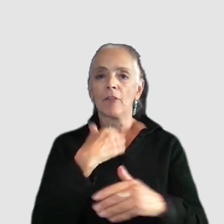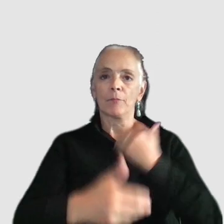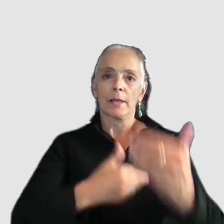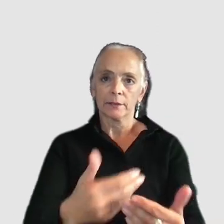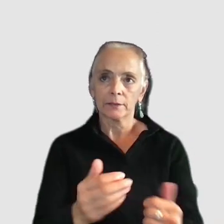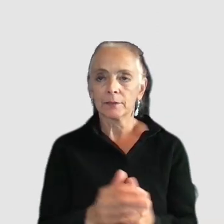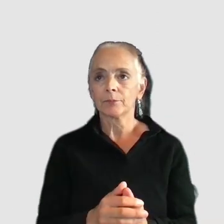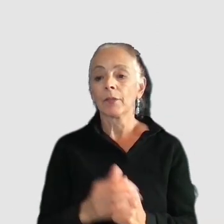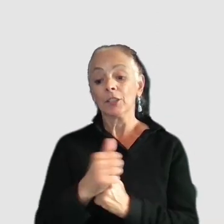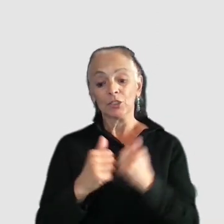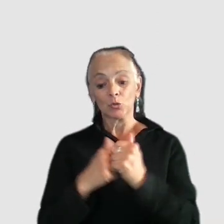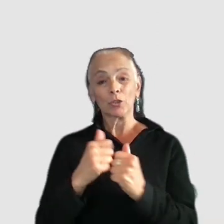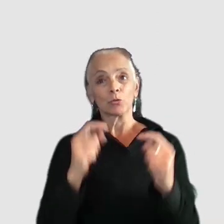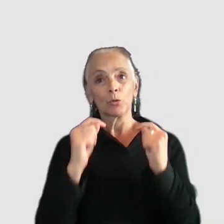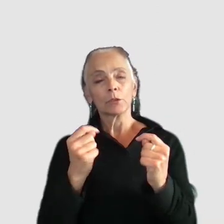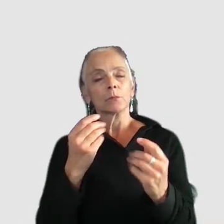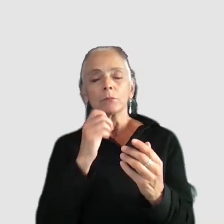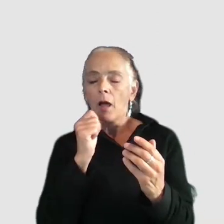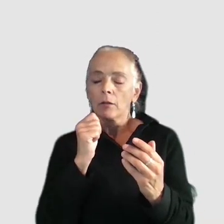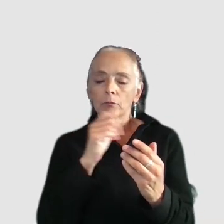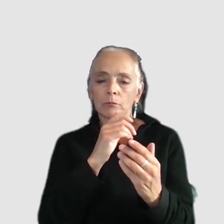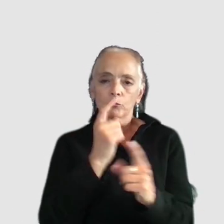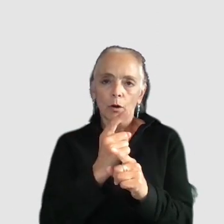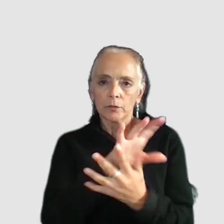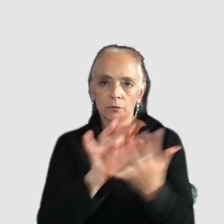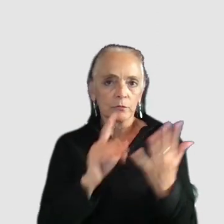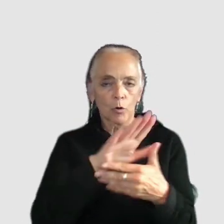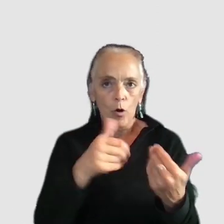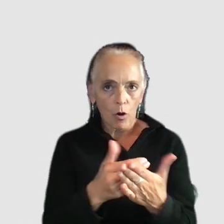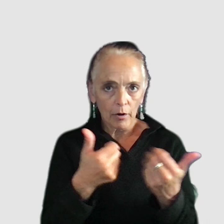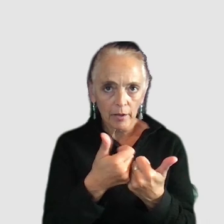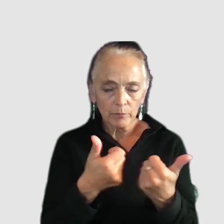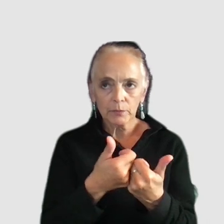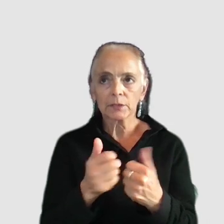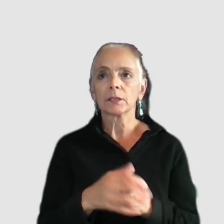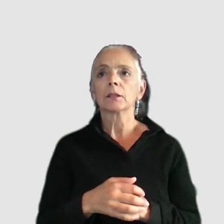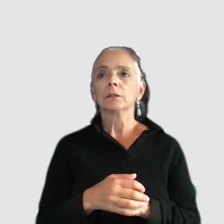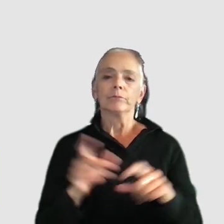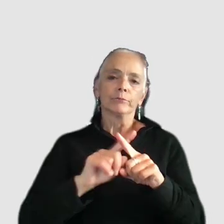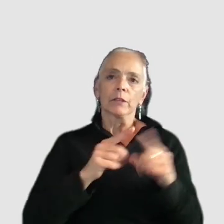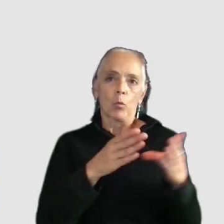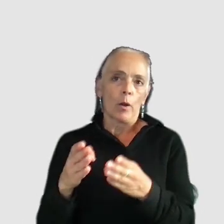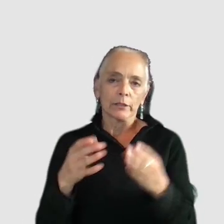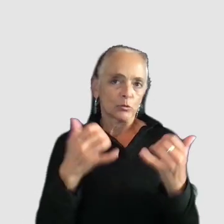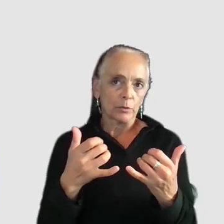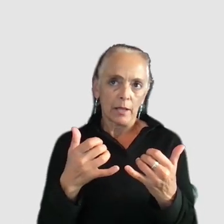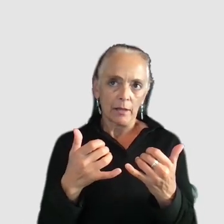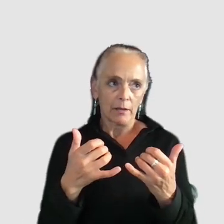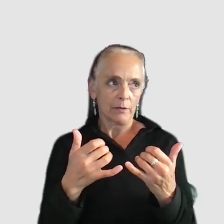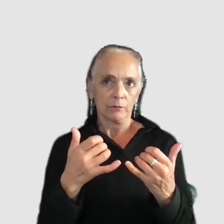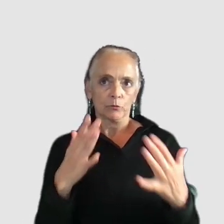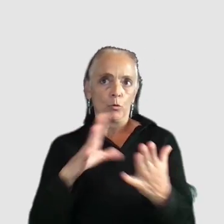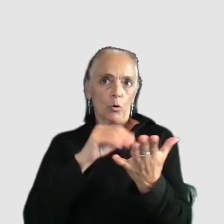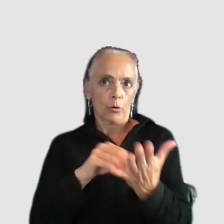tutorials aren't necessarily going to be the right choice for every game there are a vast number of ways that you can teach the player but for digital card games and